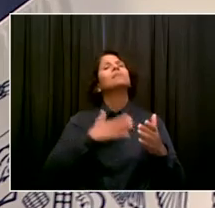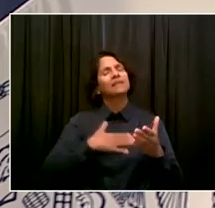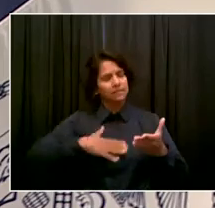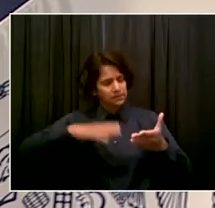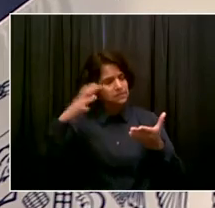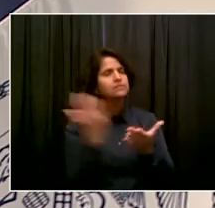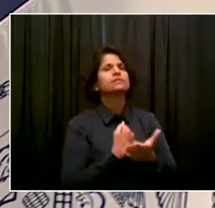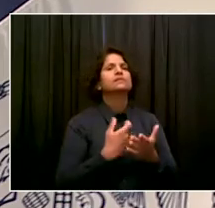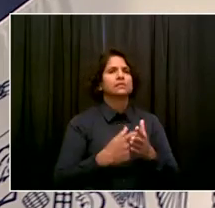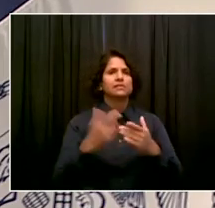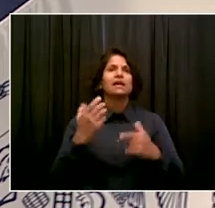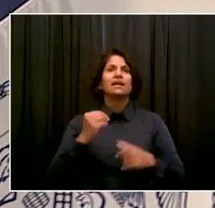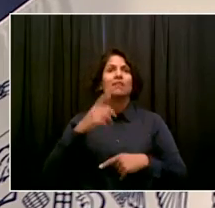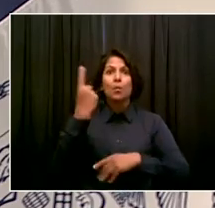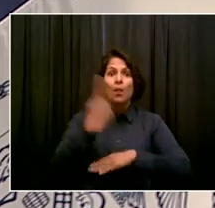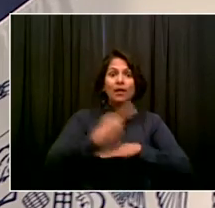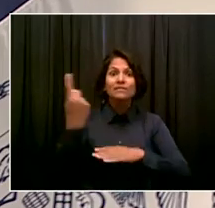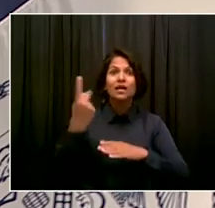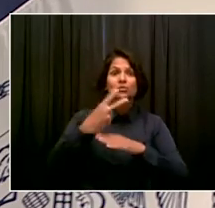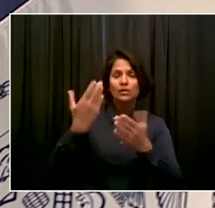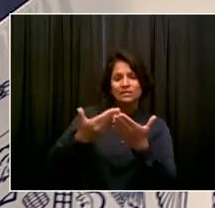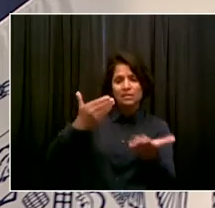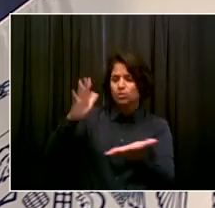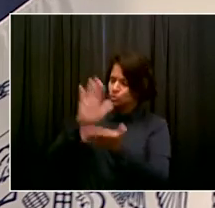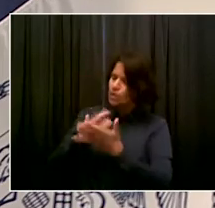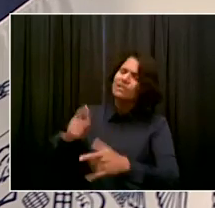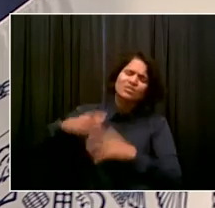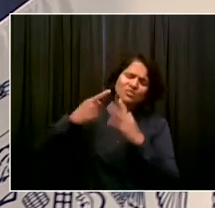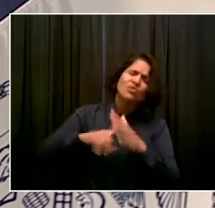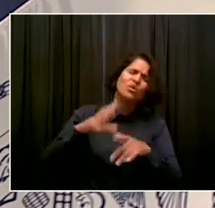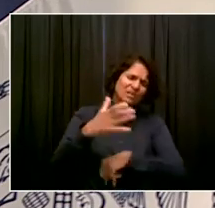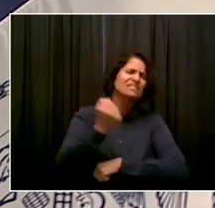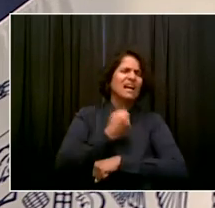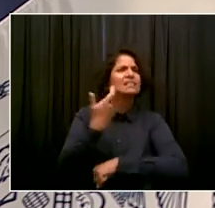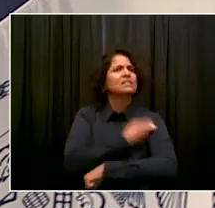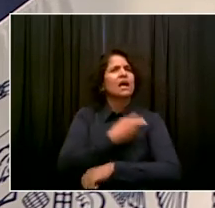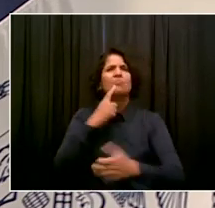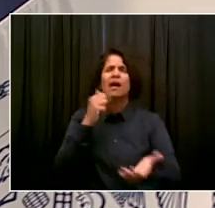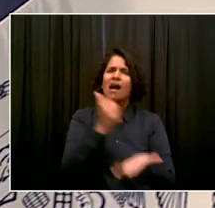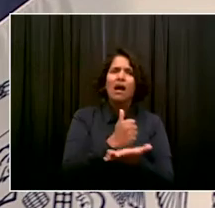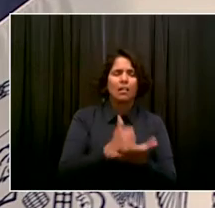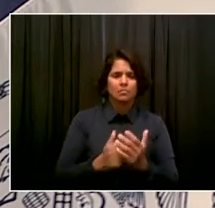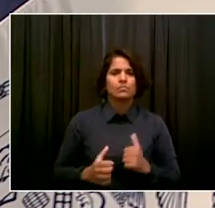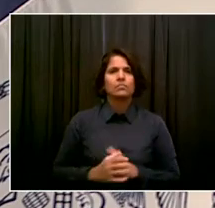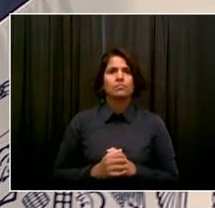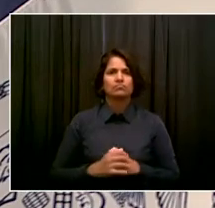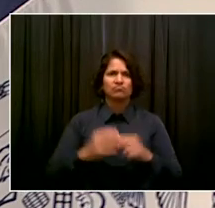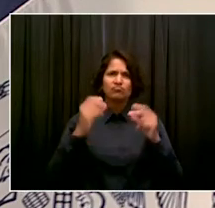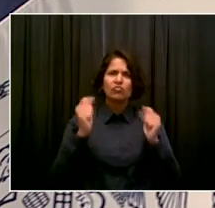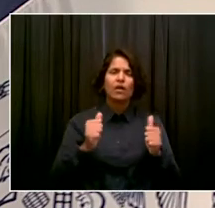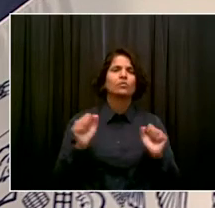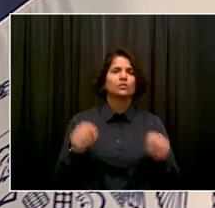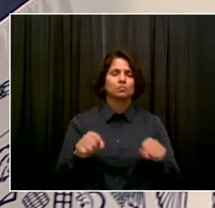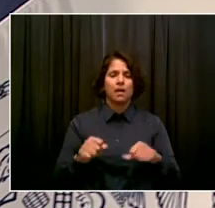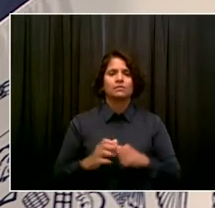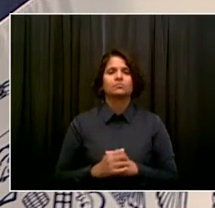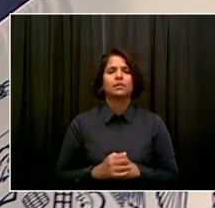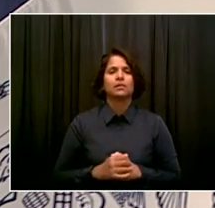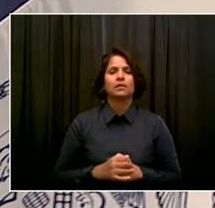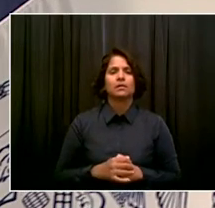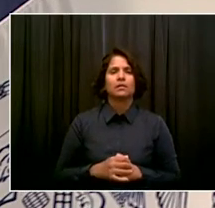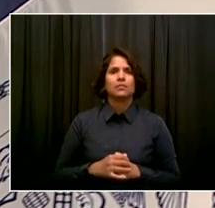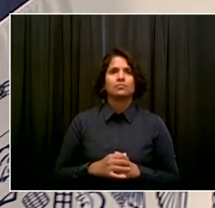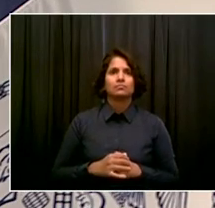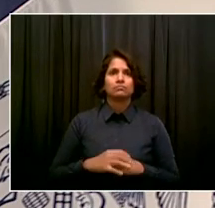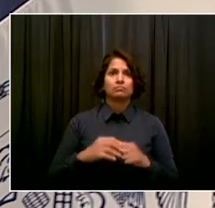still going to help. The key is to go and get your child vaccinated the quickest available opportunity and the very best time to do it is this week